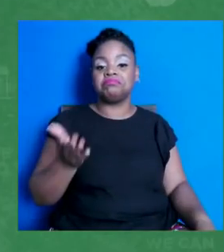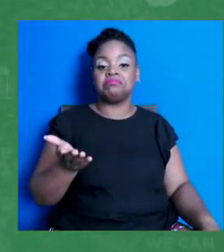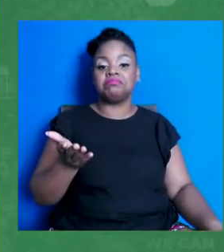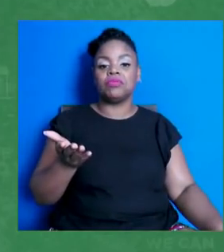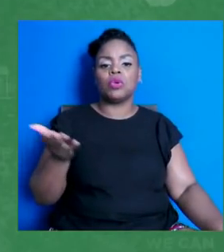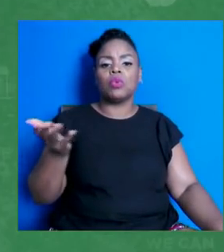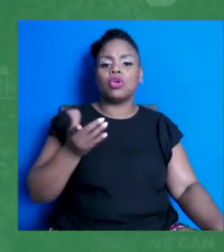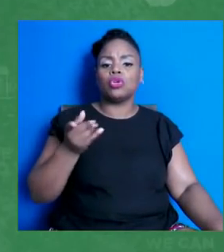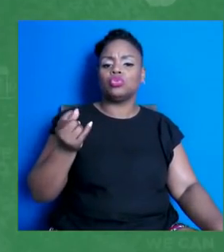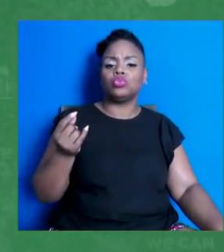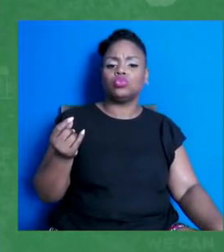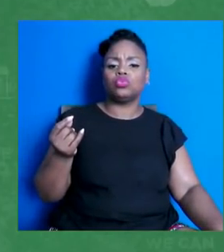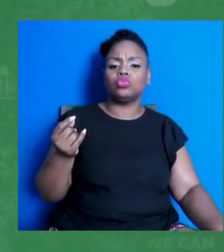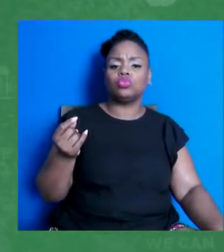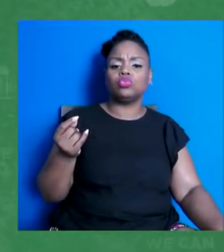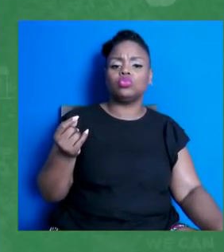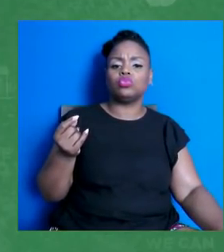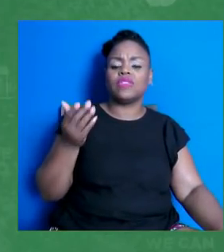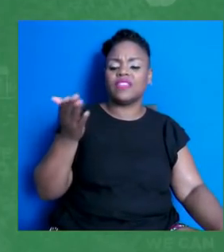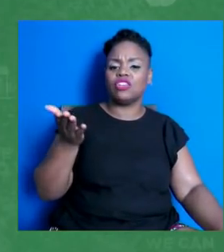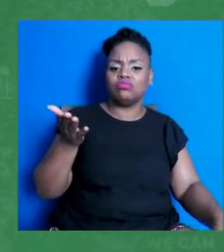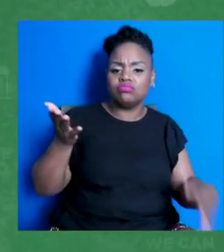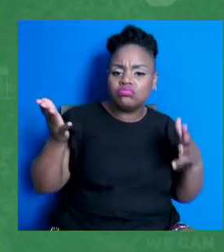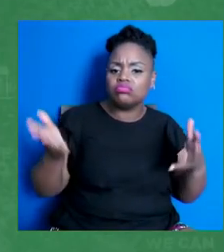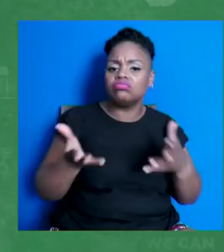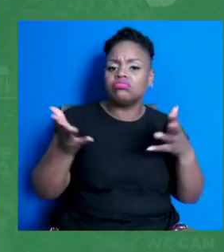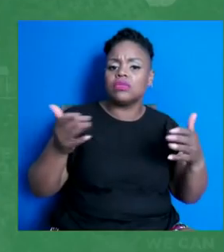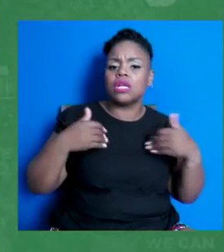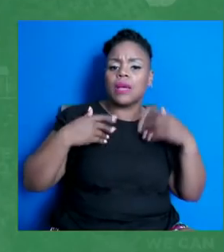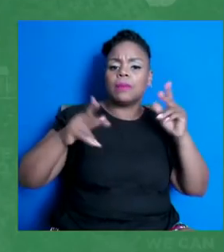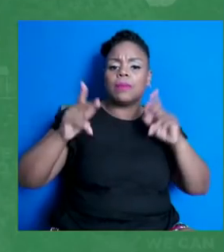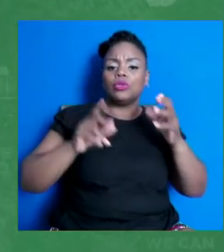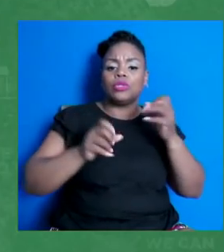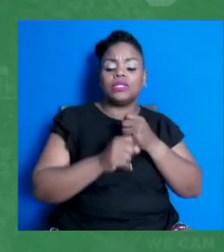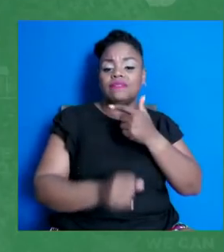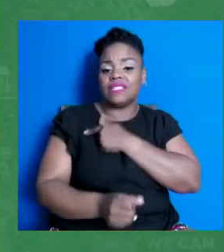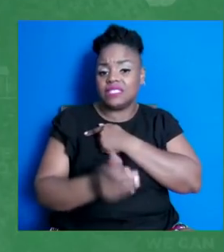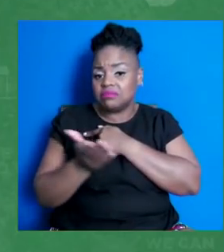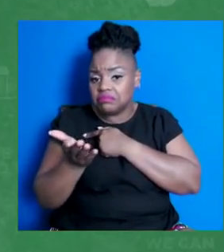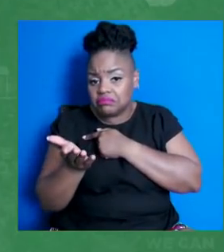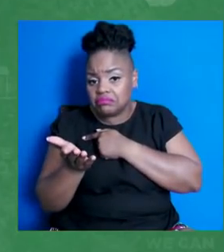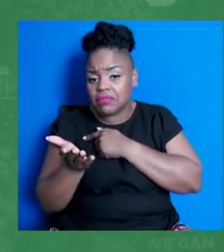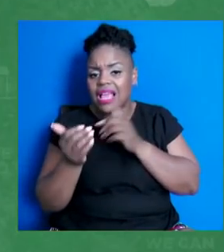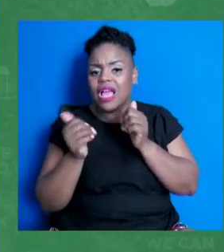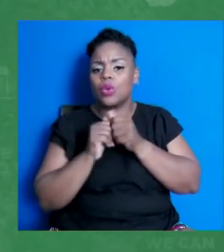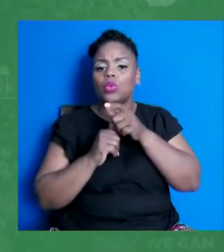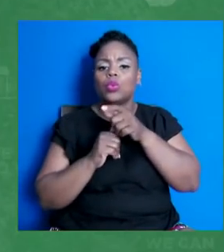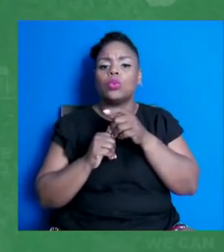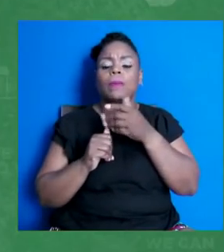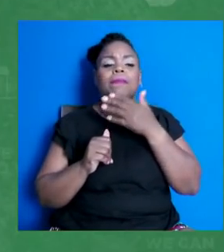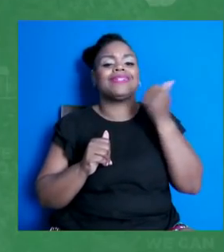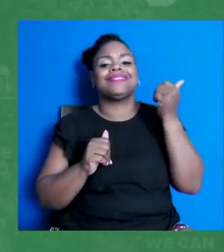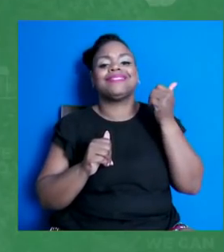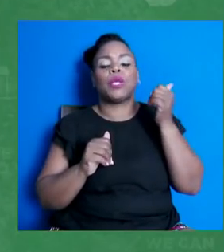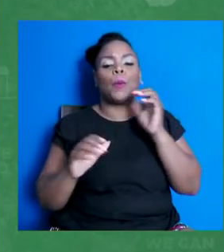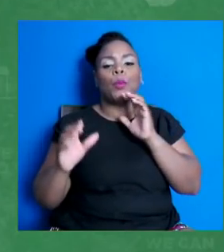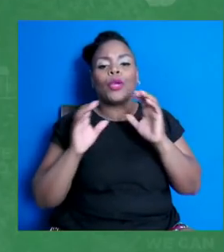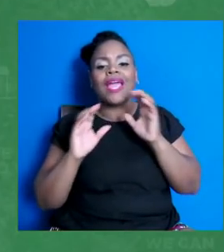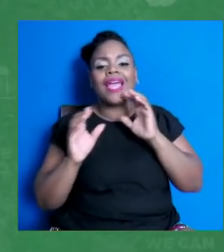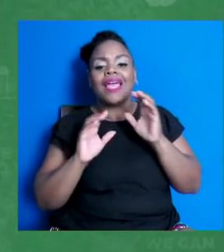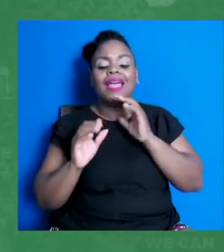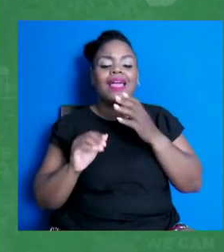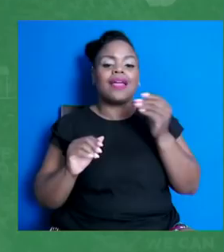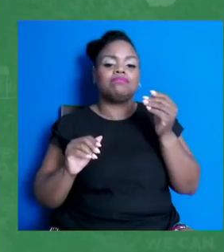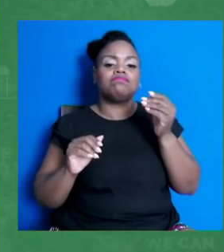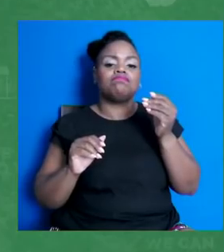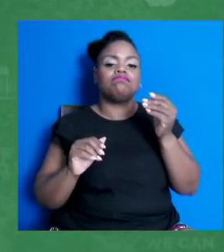people to get vaccinated? And how are you best communicating and debunking misinformation? And as I like, you're